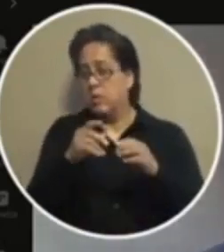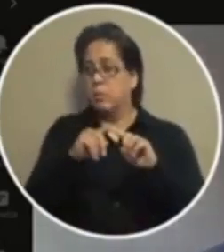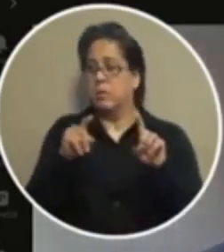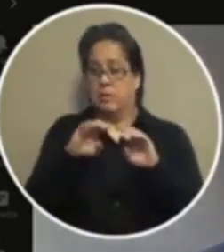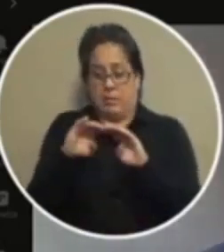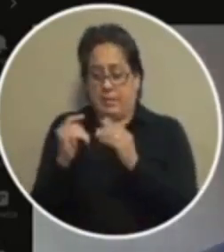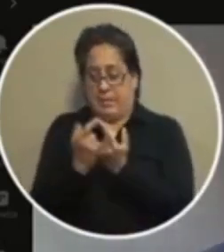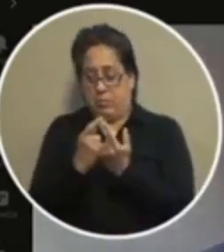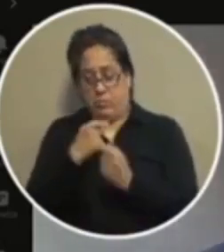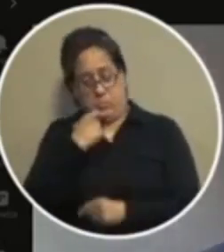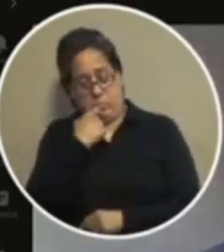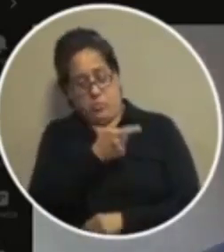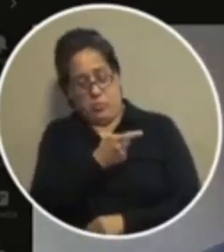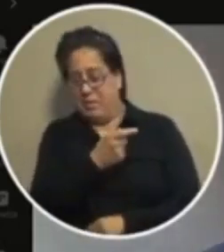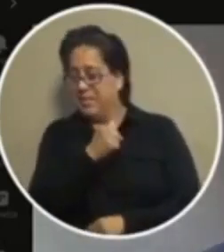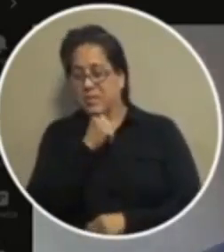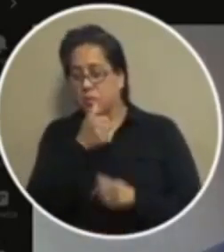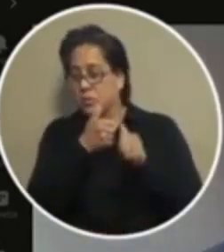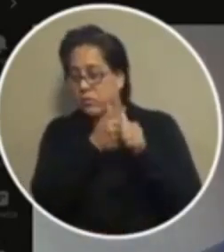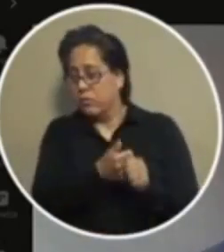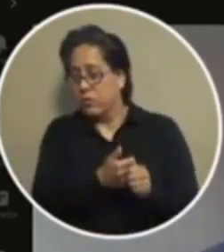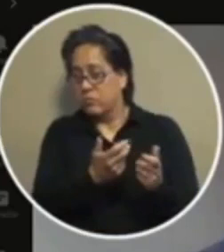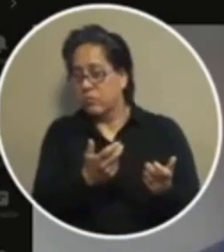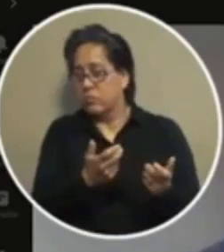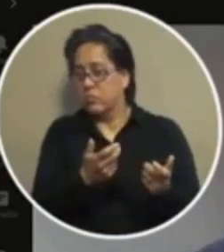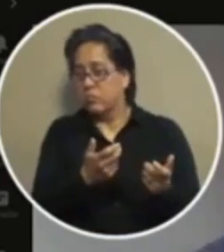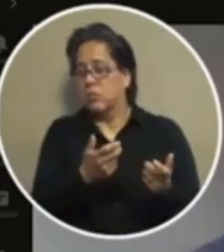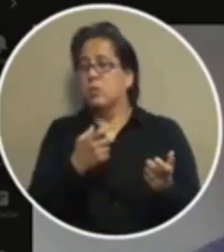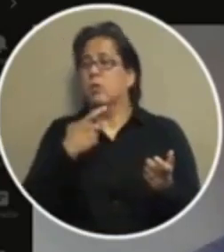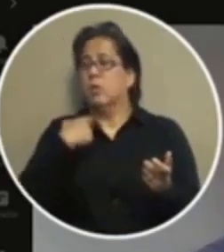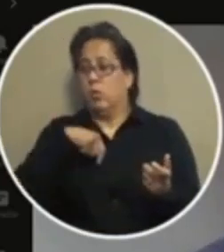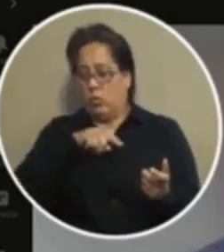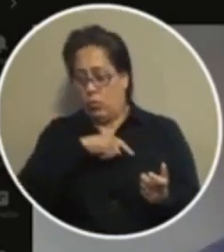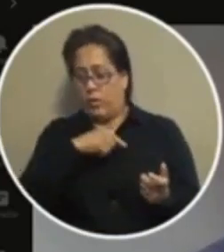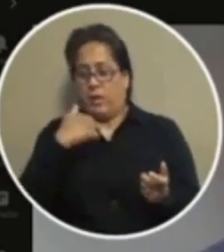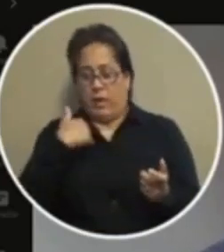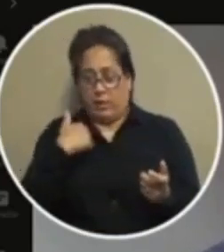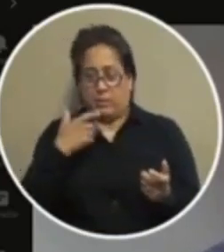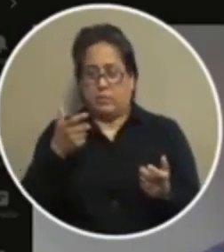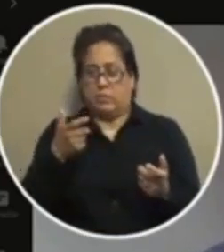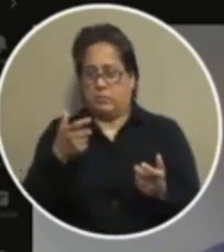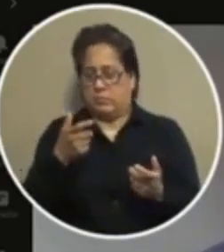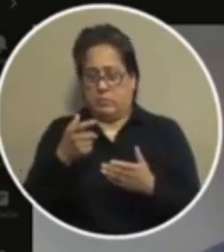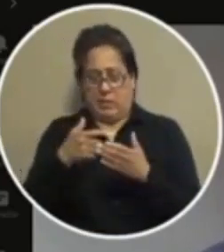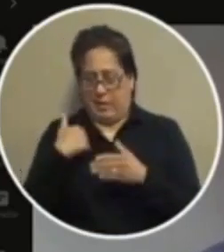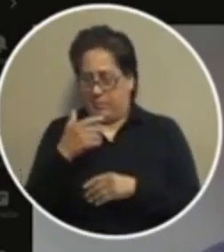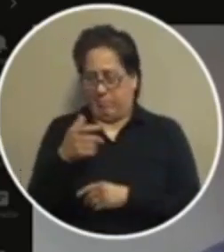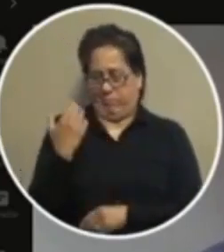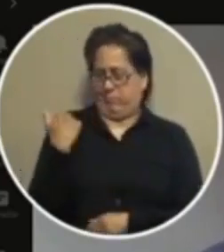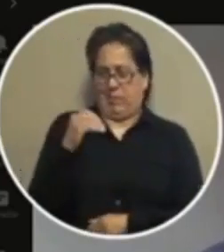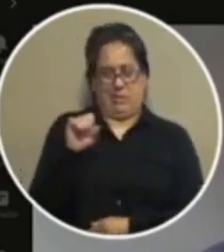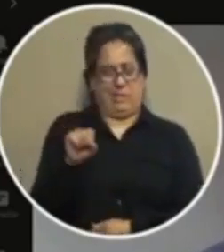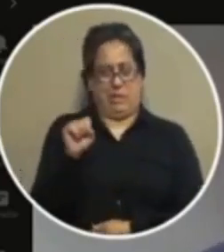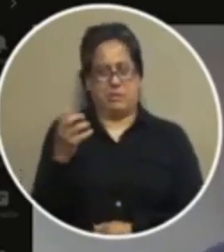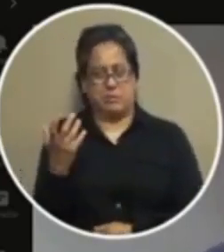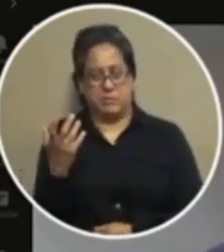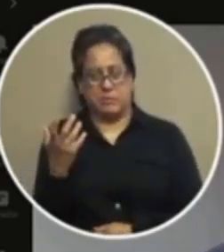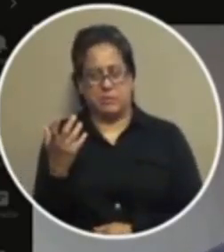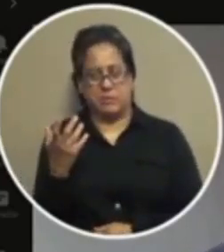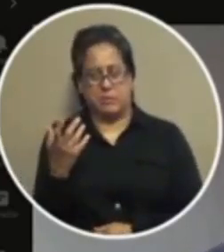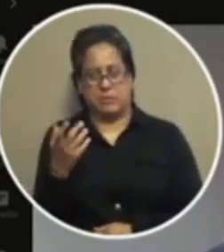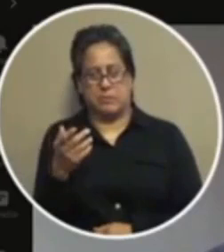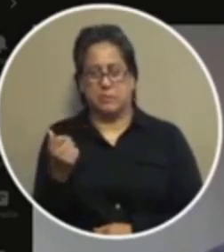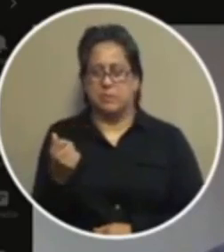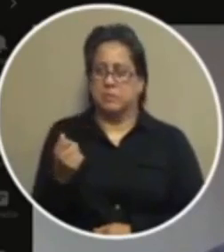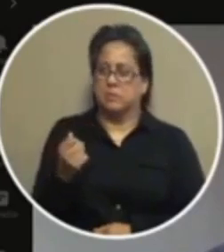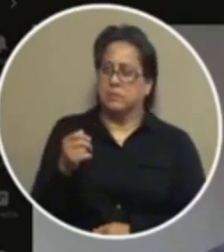council directive wasn't followed you know we had we had what we had on saturday it's no reiterate what the